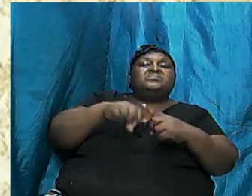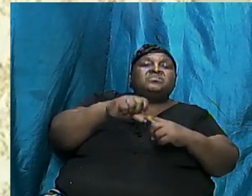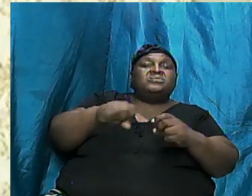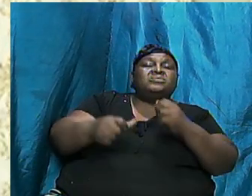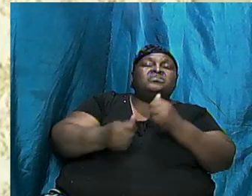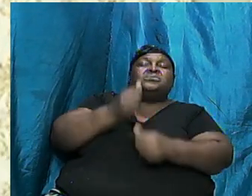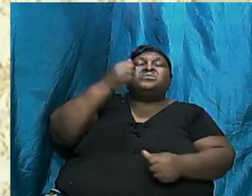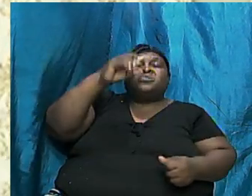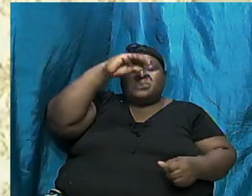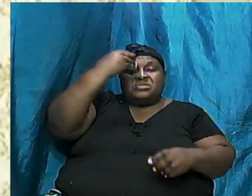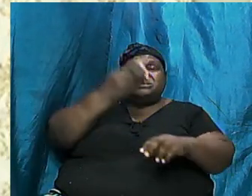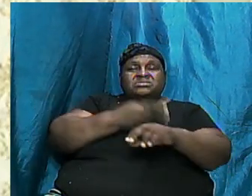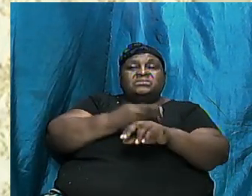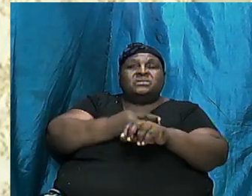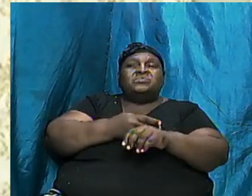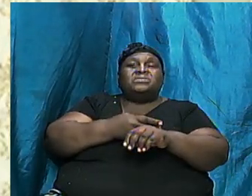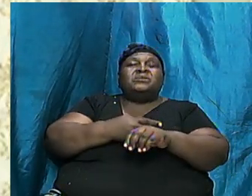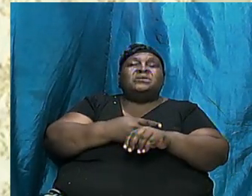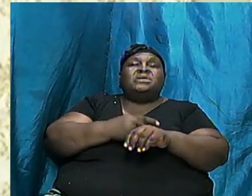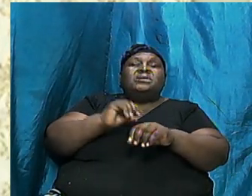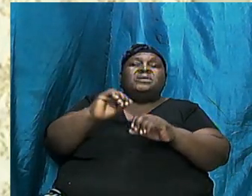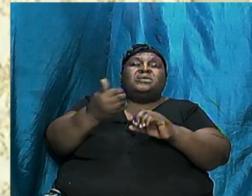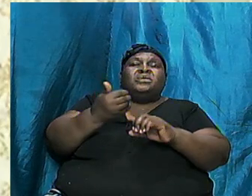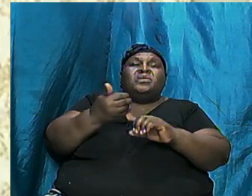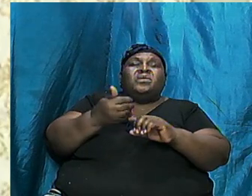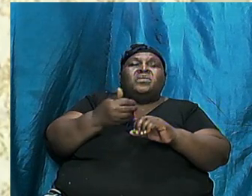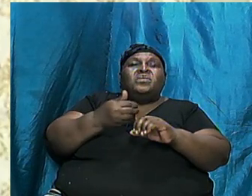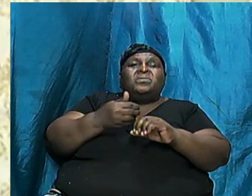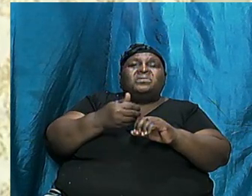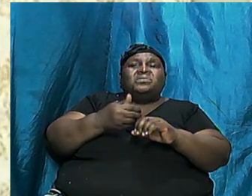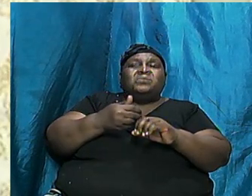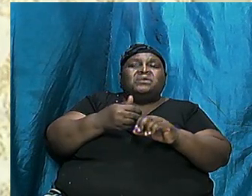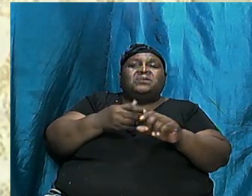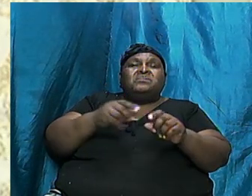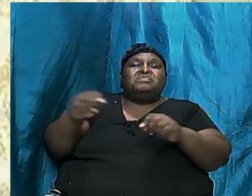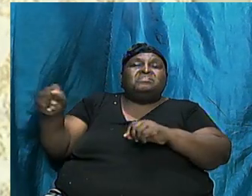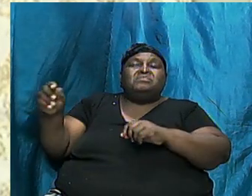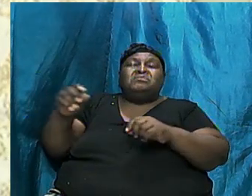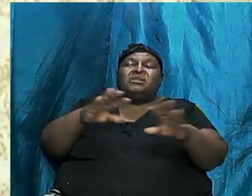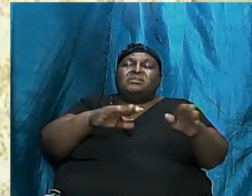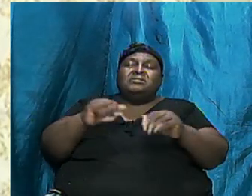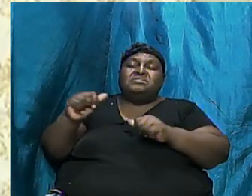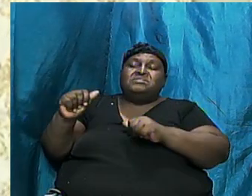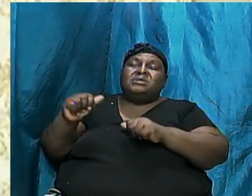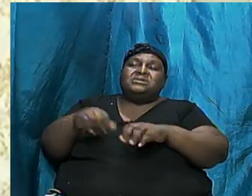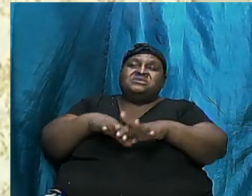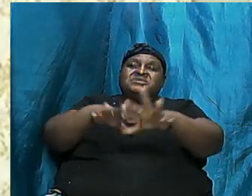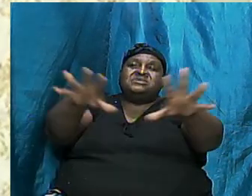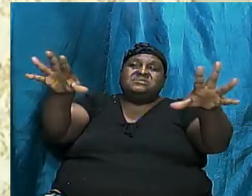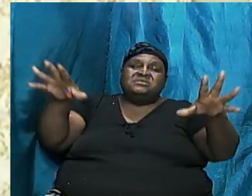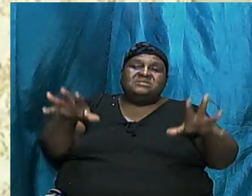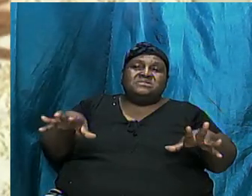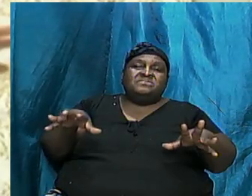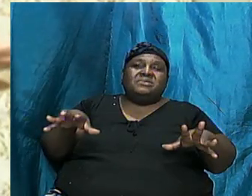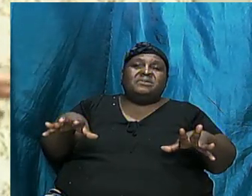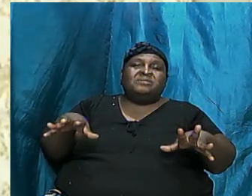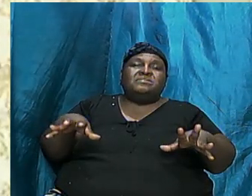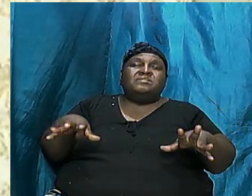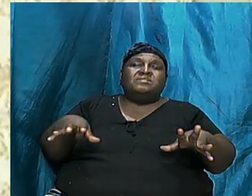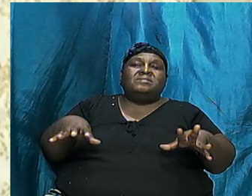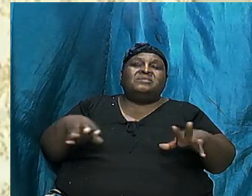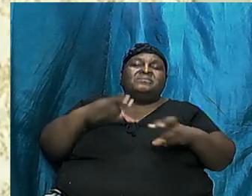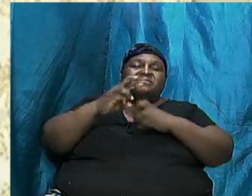and you know pretty much how they dispersed themselves across the spectrum of the den world.